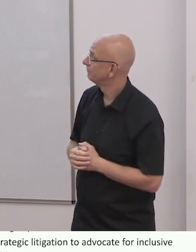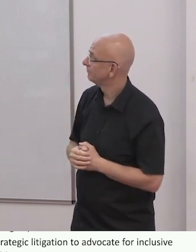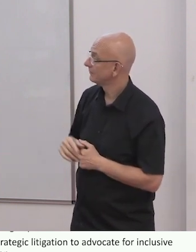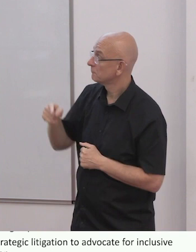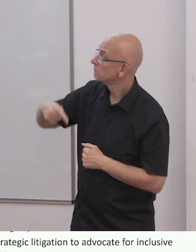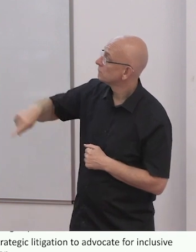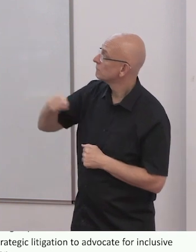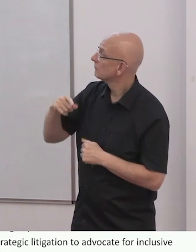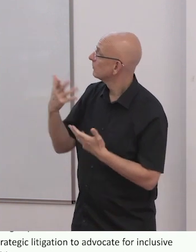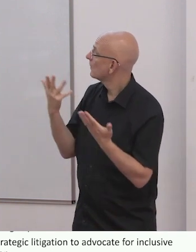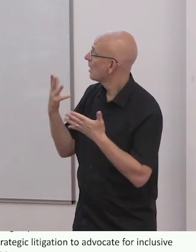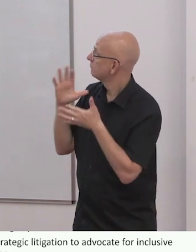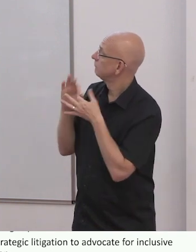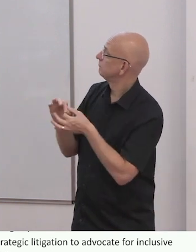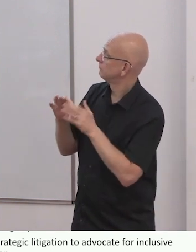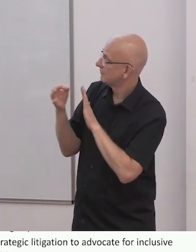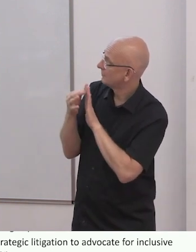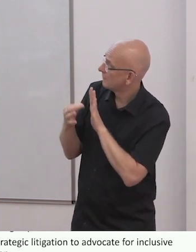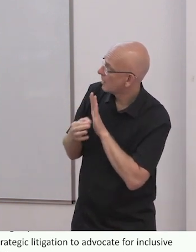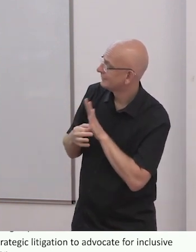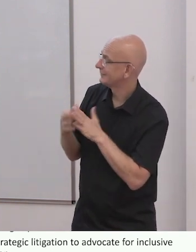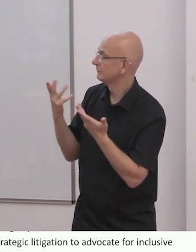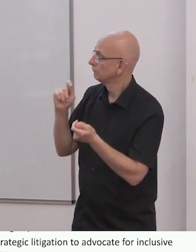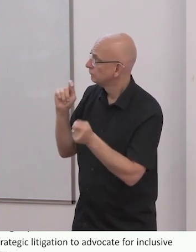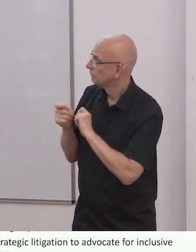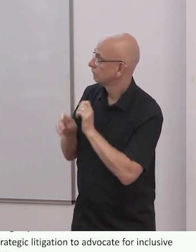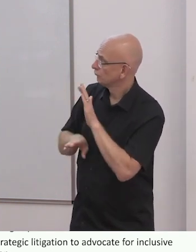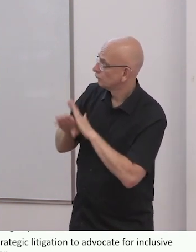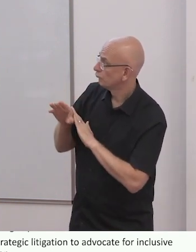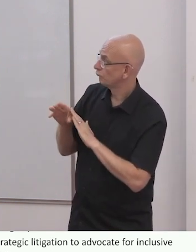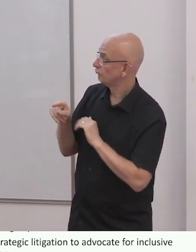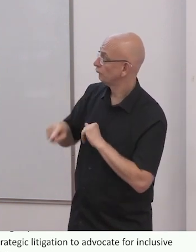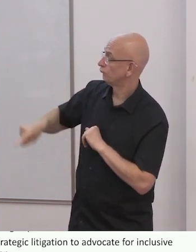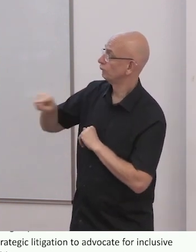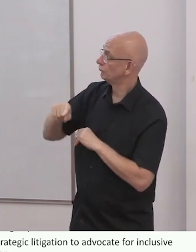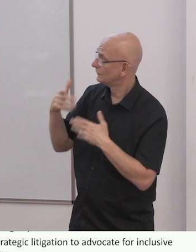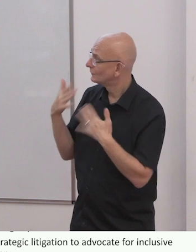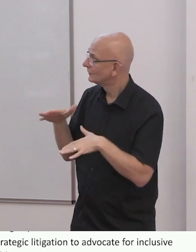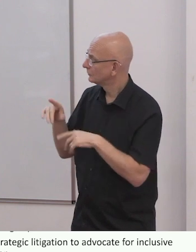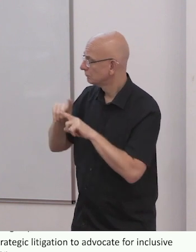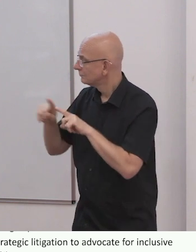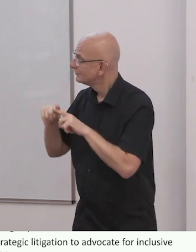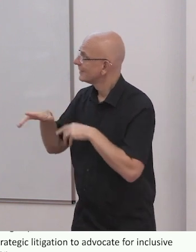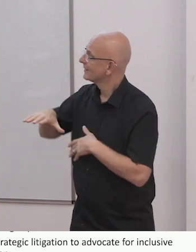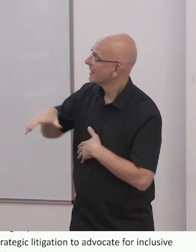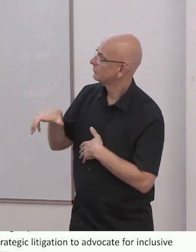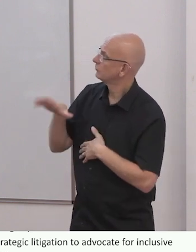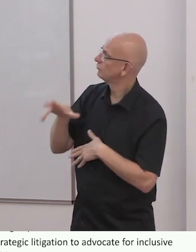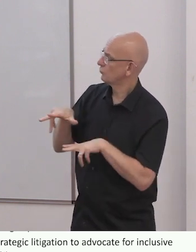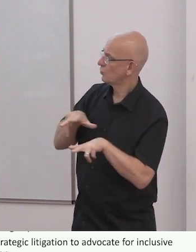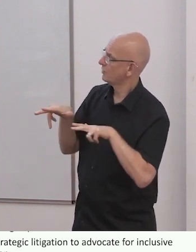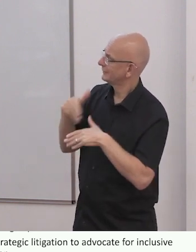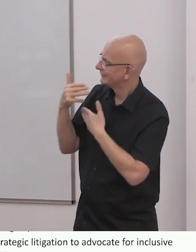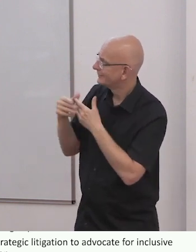the national organization to develop plans of actions to tackle the key issues related to inclusive